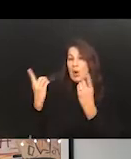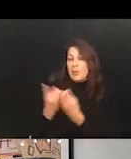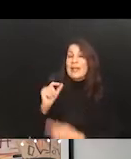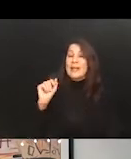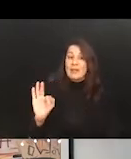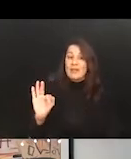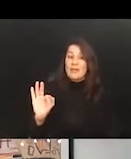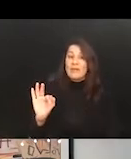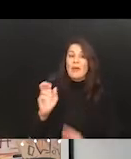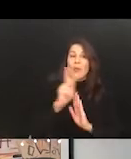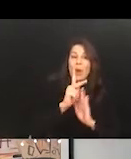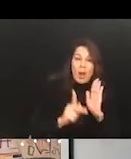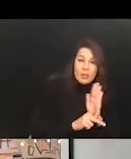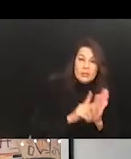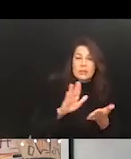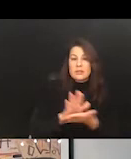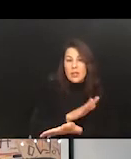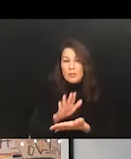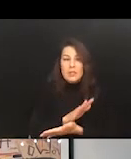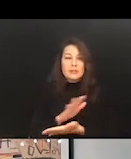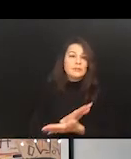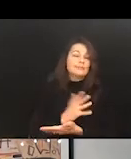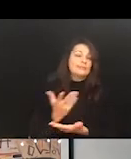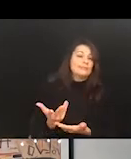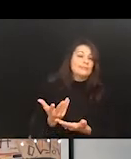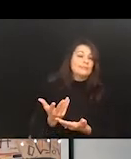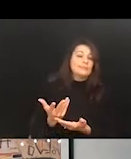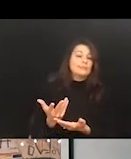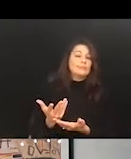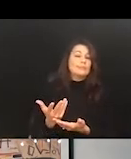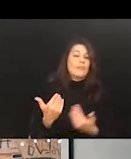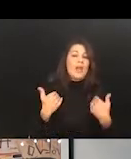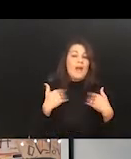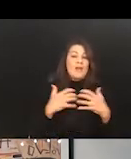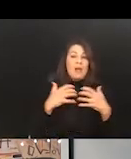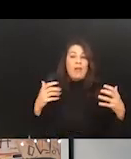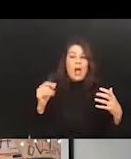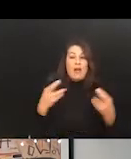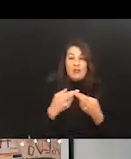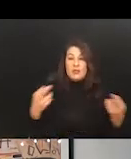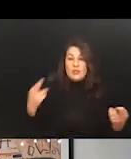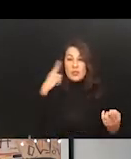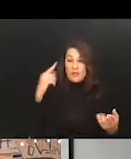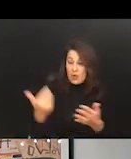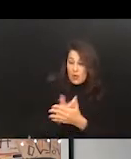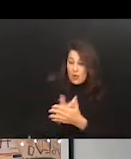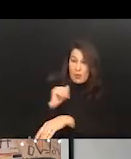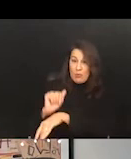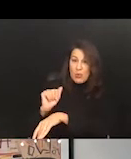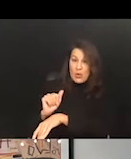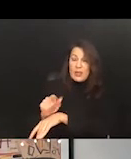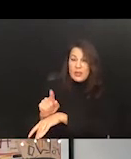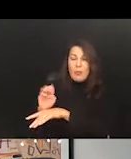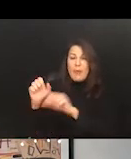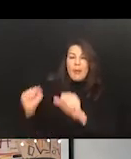policies, documents, you know, having lots of resources for a new employee to be able